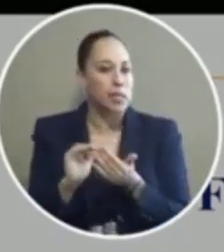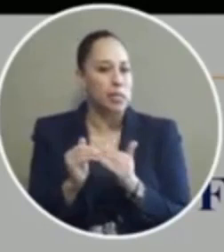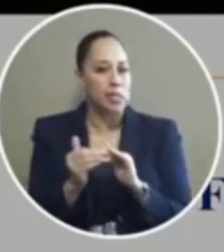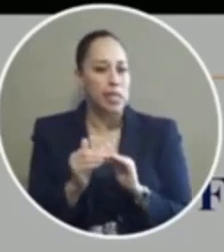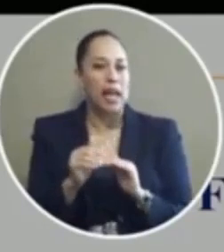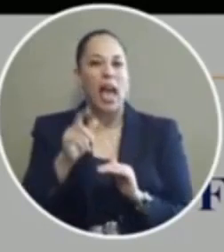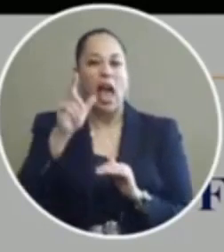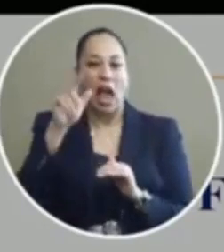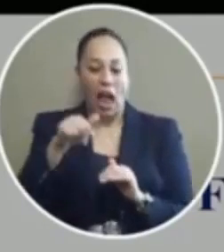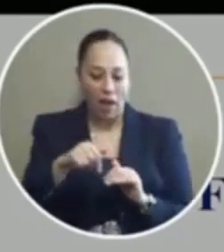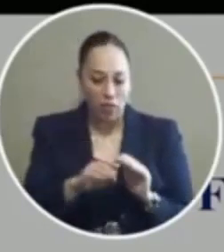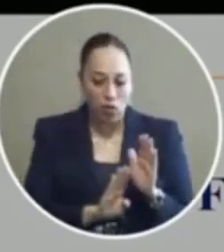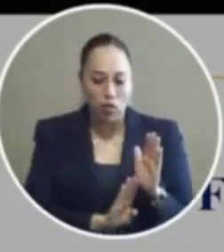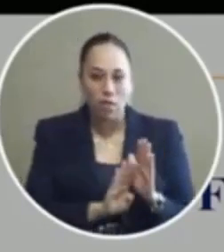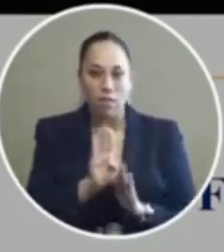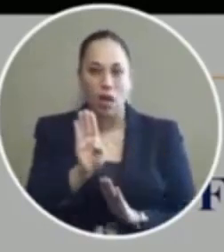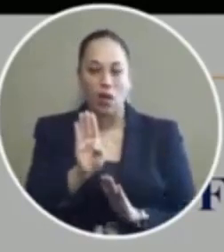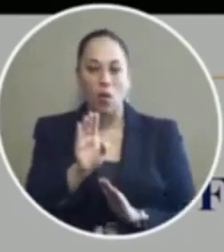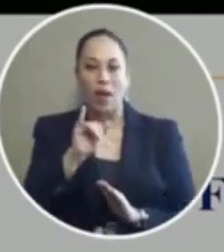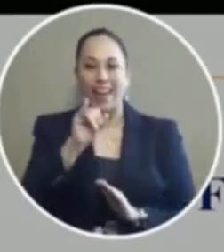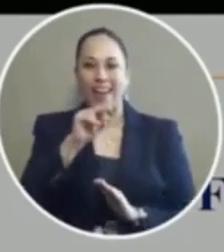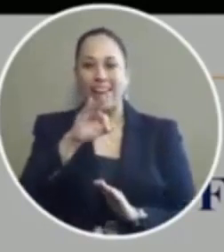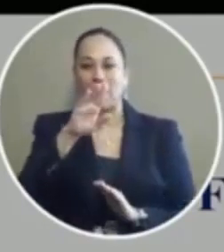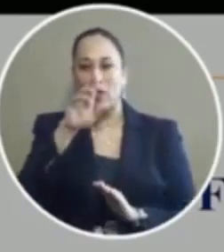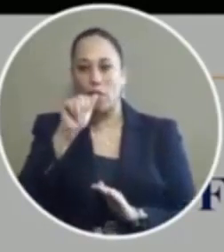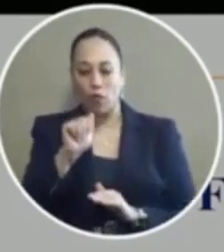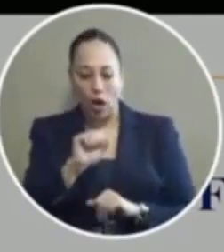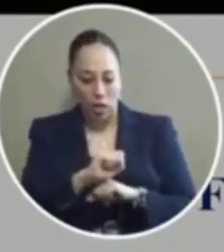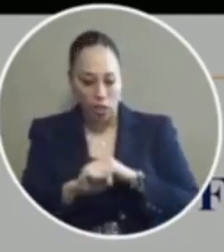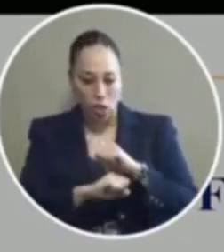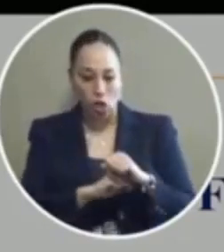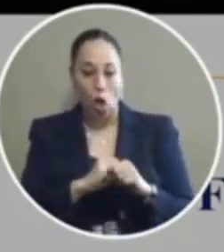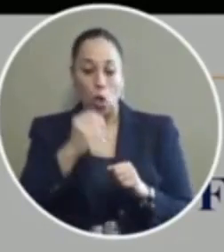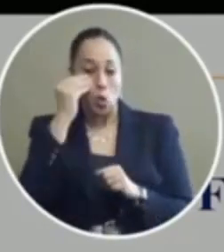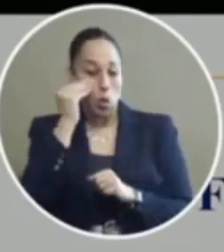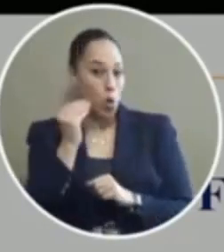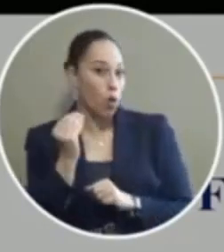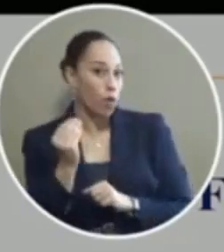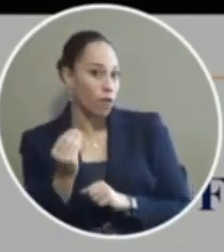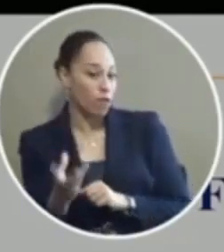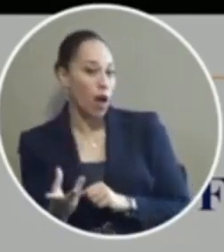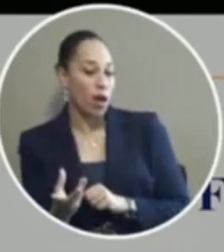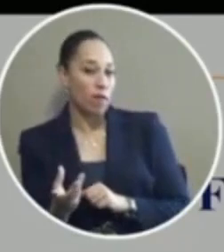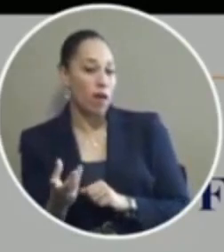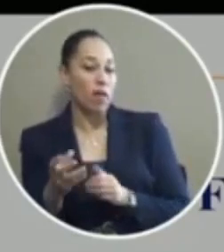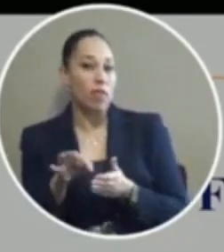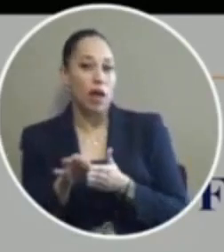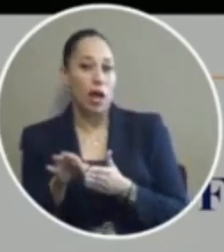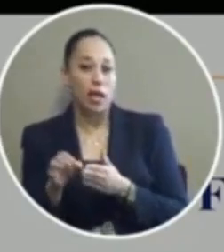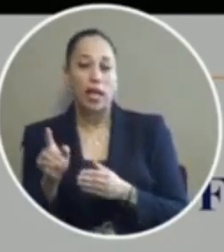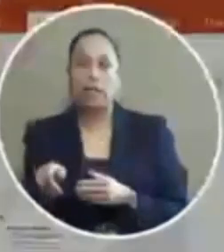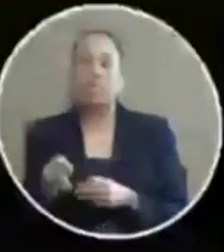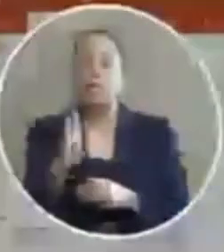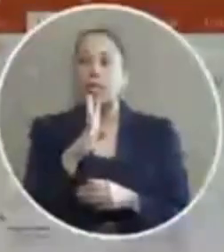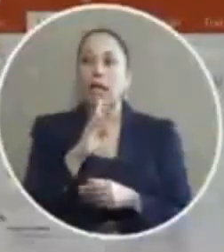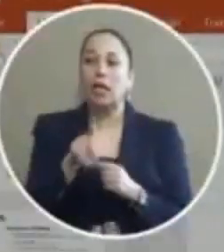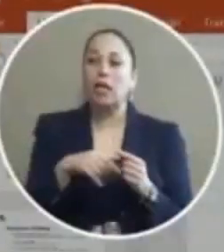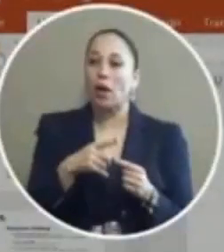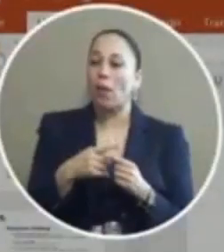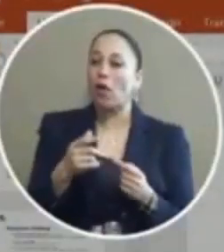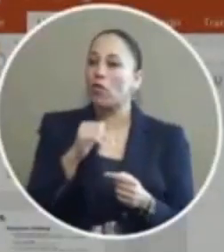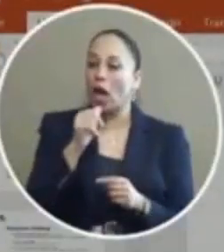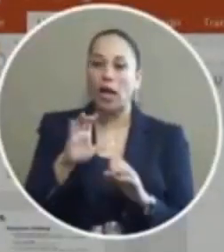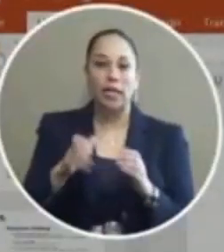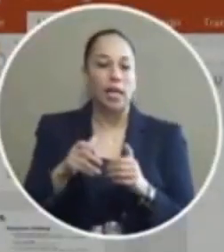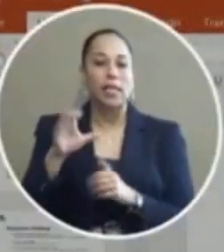will have to develop a infrastructure in order to notify the county because we're talking about we're not talking about class